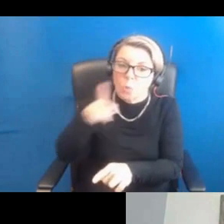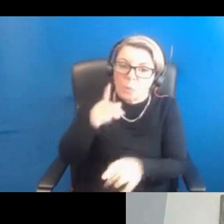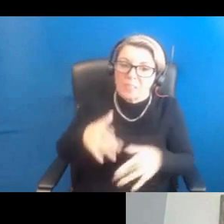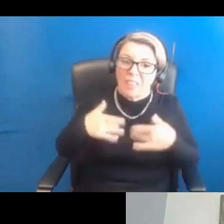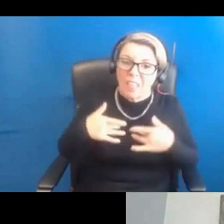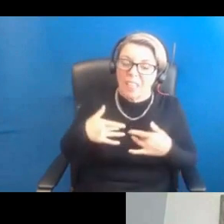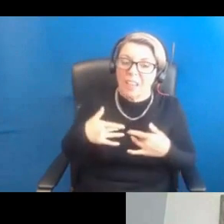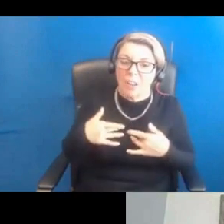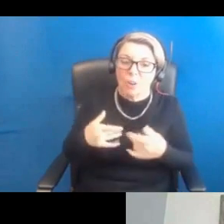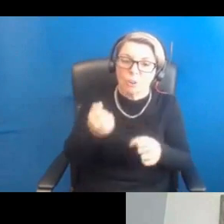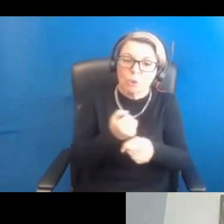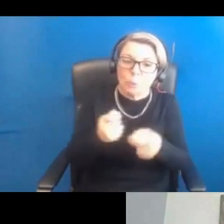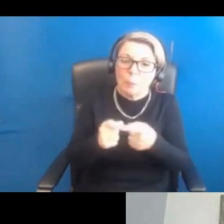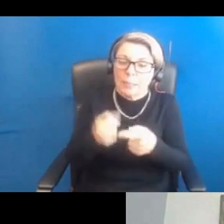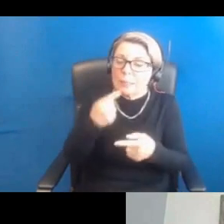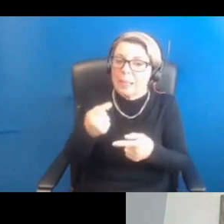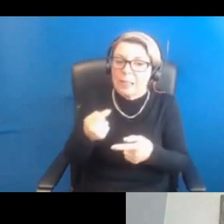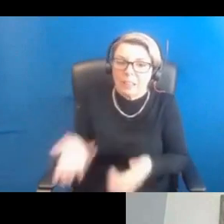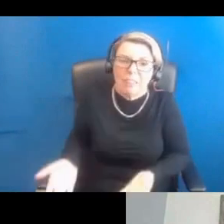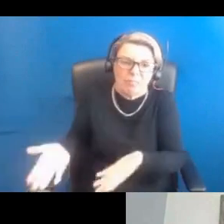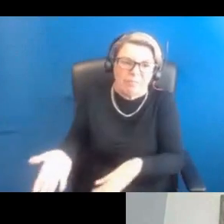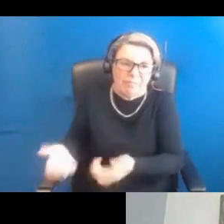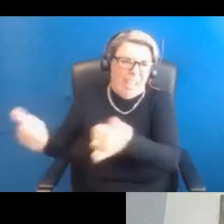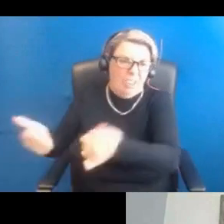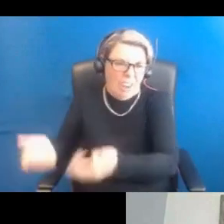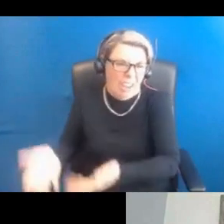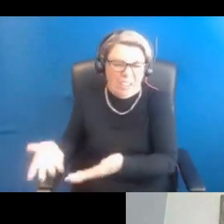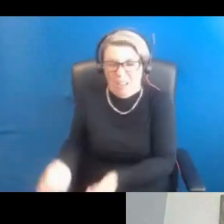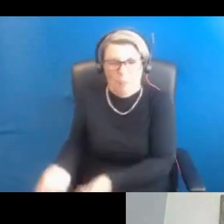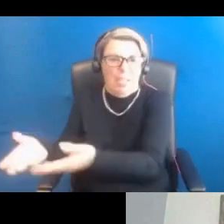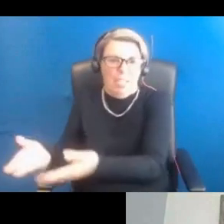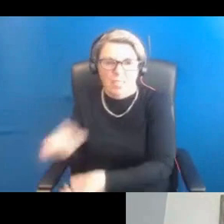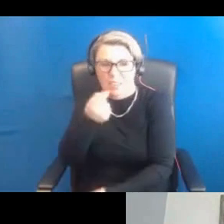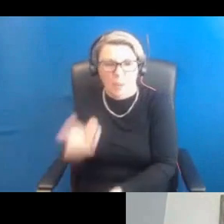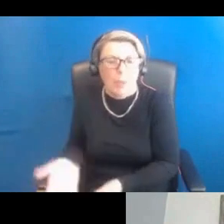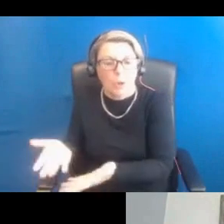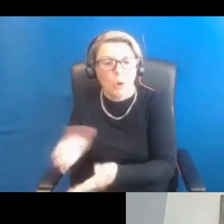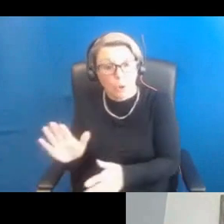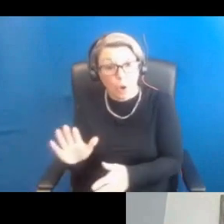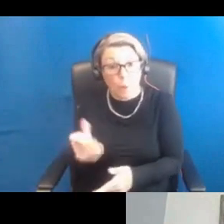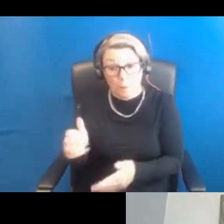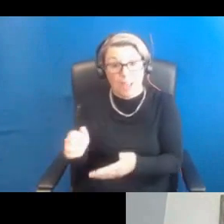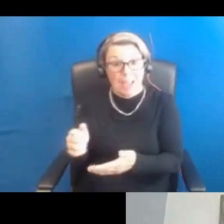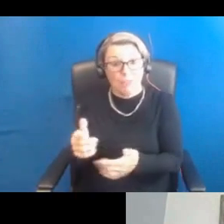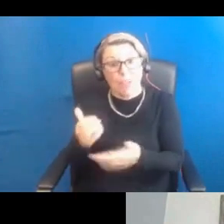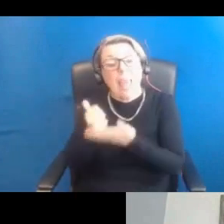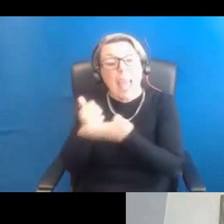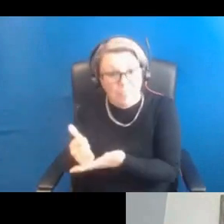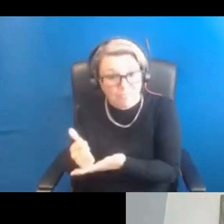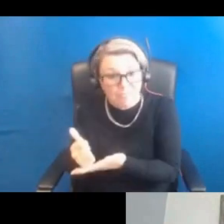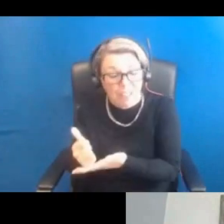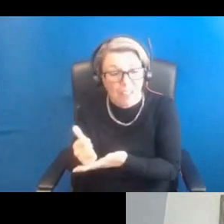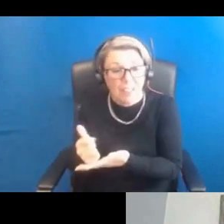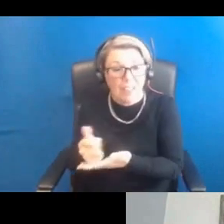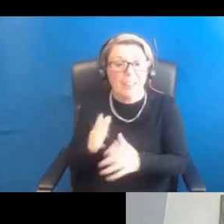it is actually a thoughtful way of treating PCOS. I don't know whether you'd like to add anything to that, Colin. Yes,